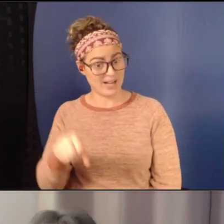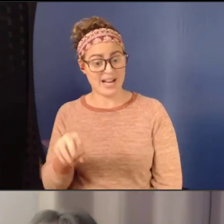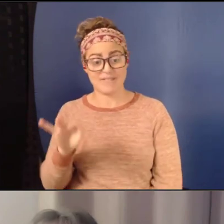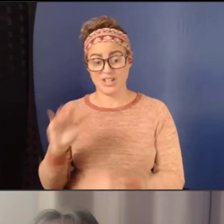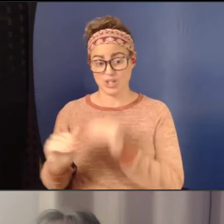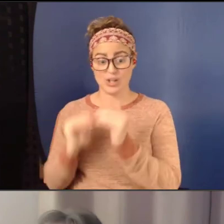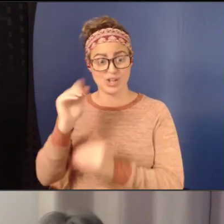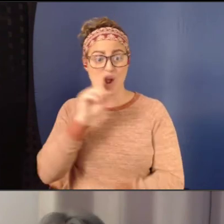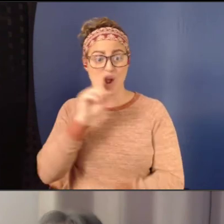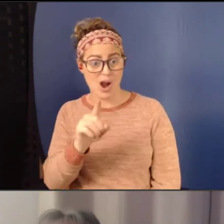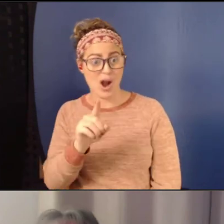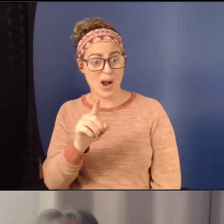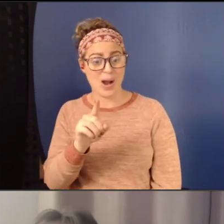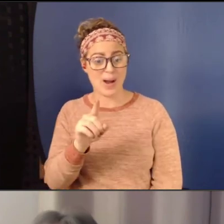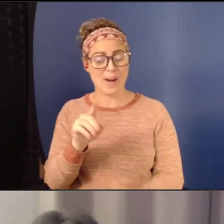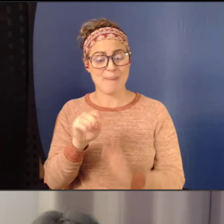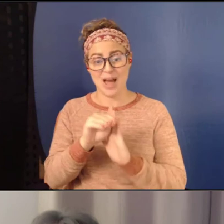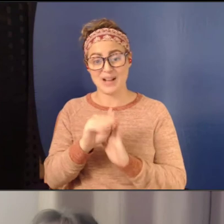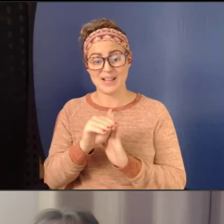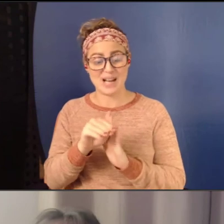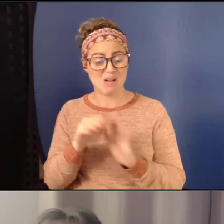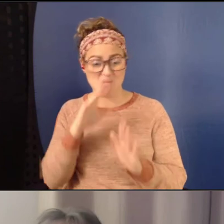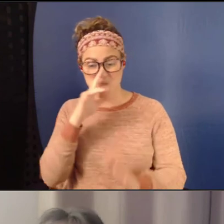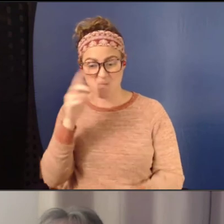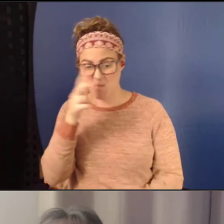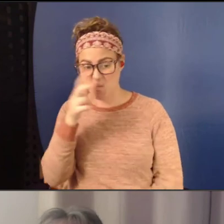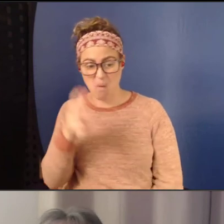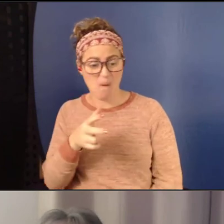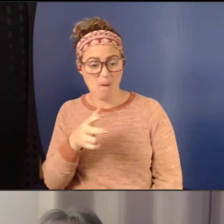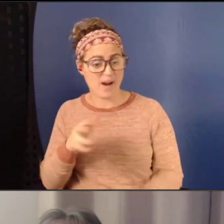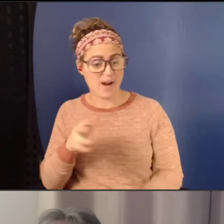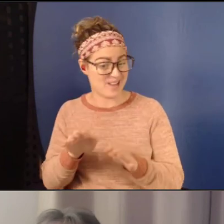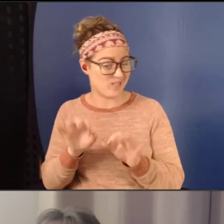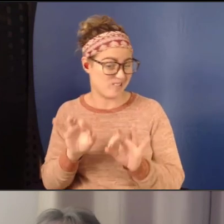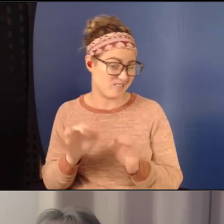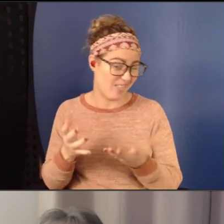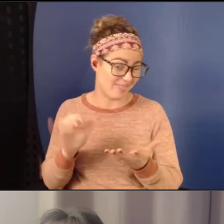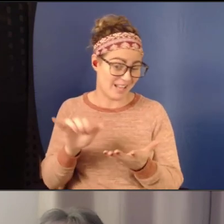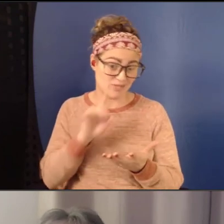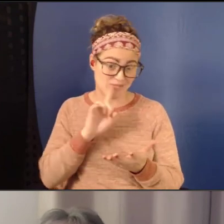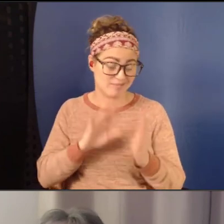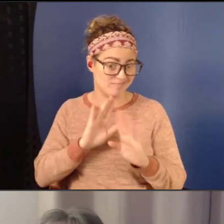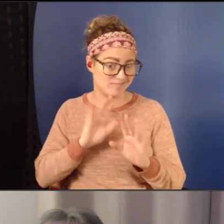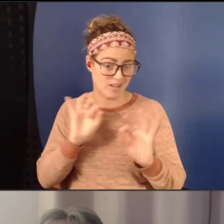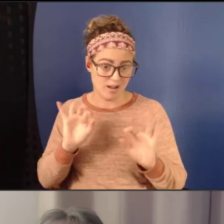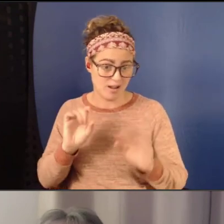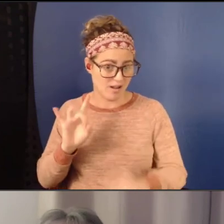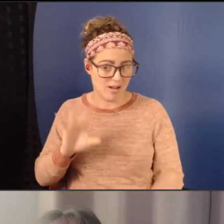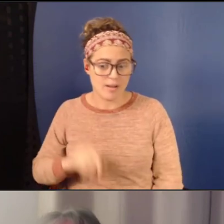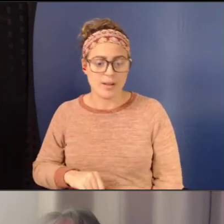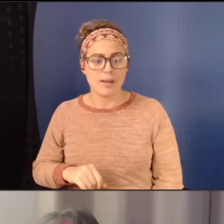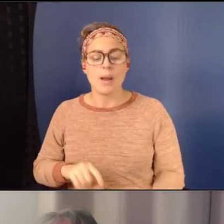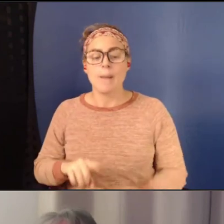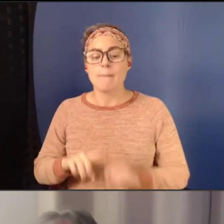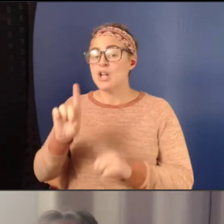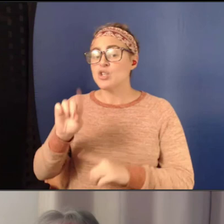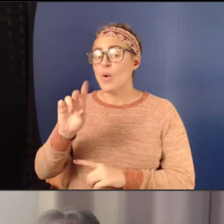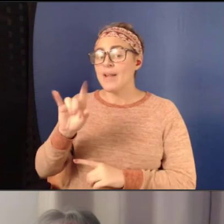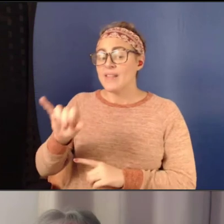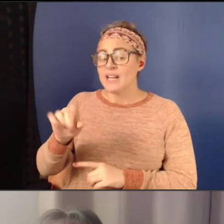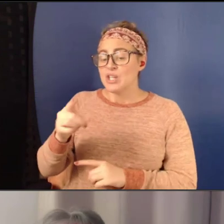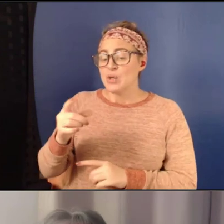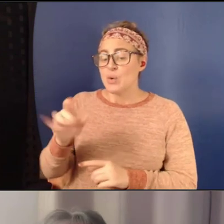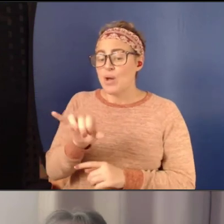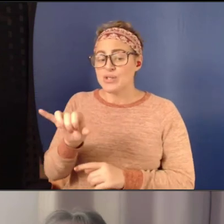modeling poor behavior, um, that that's aggravating the problem. Um, but Dorothy, you, you also just